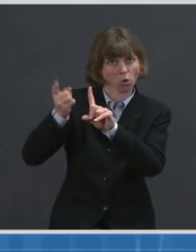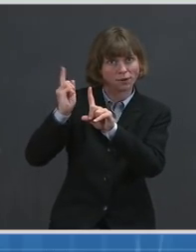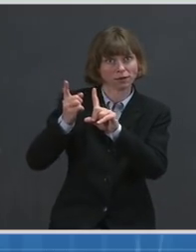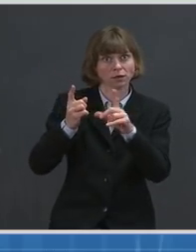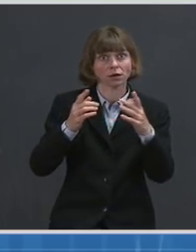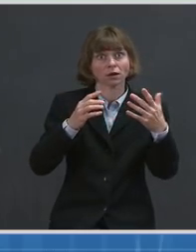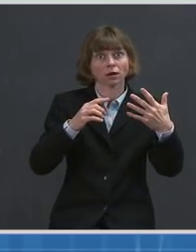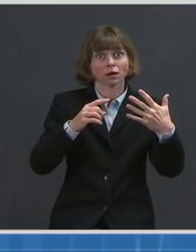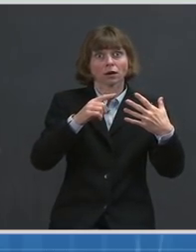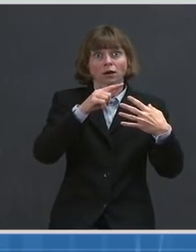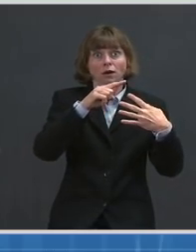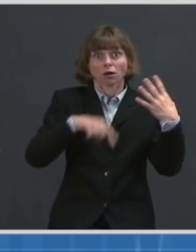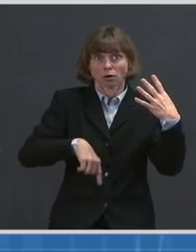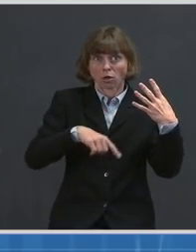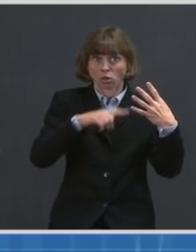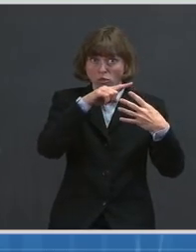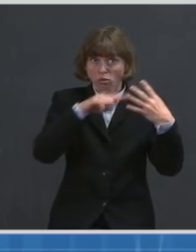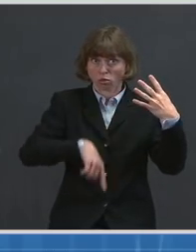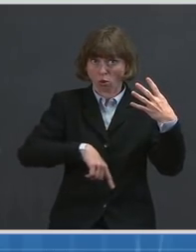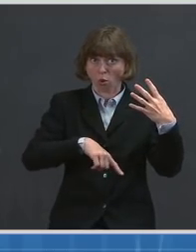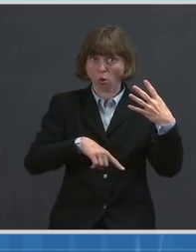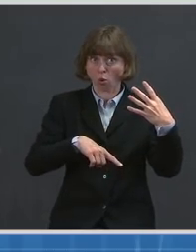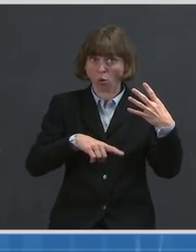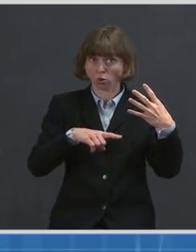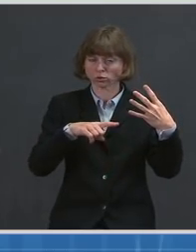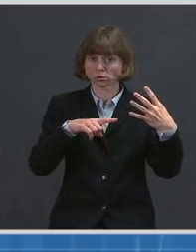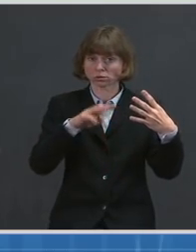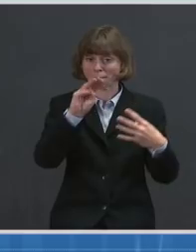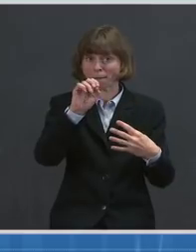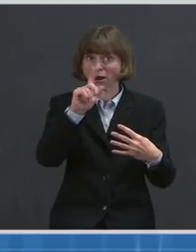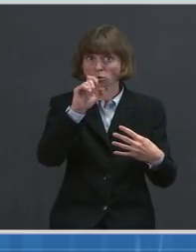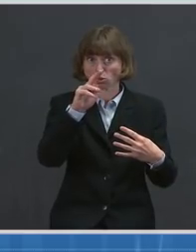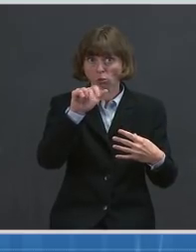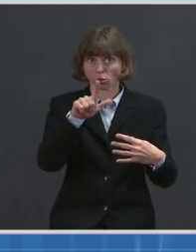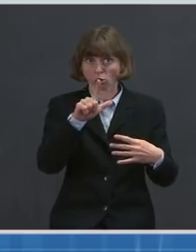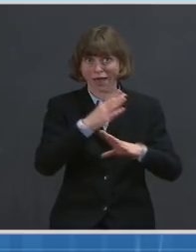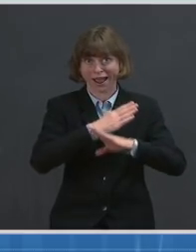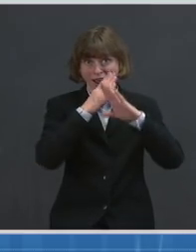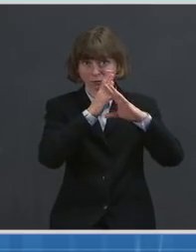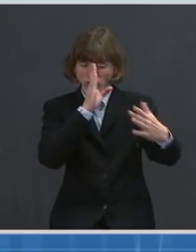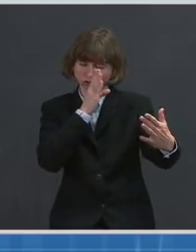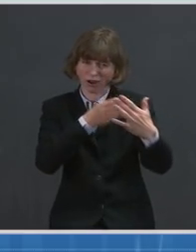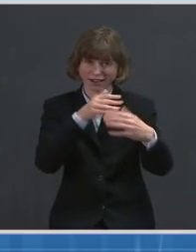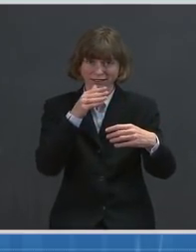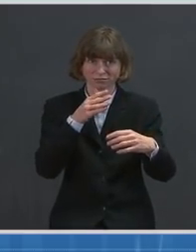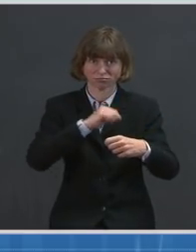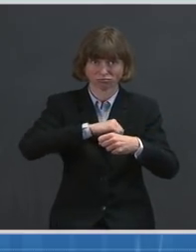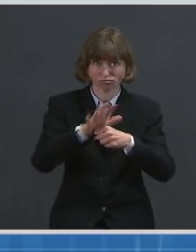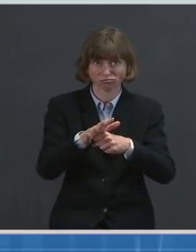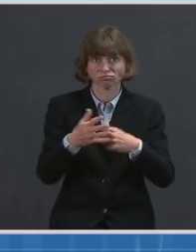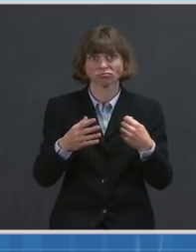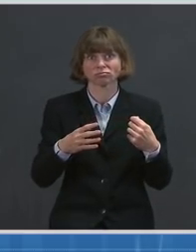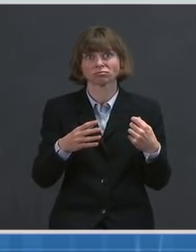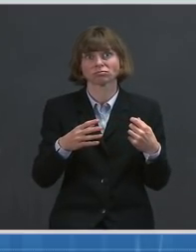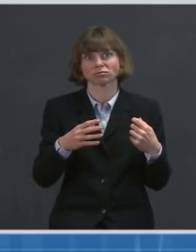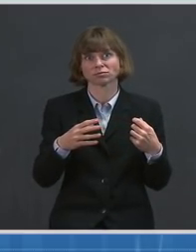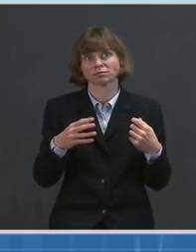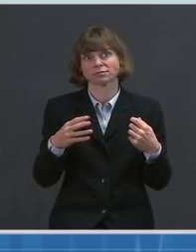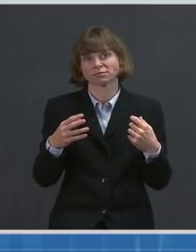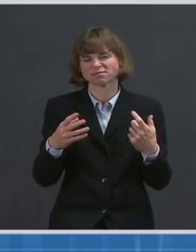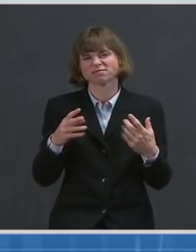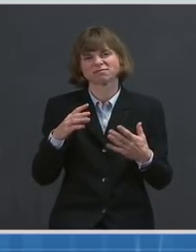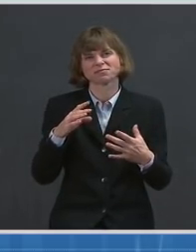are directed against the SARS-CoV-2 spike protein, usually the receptor-binding domain, are